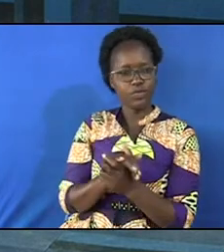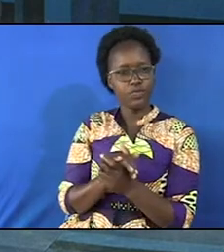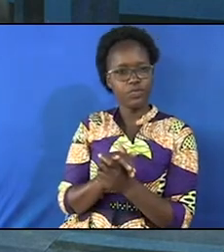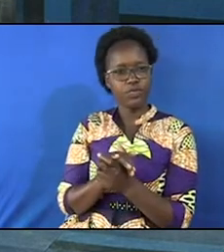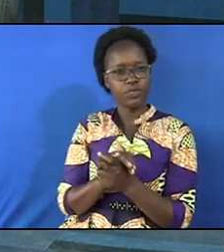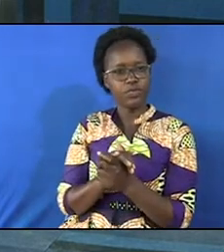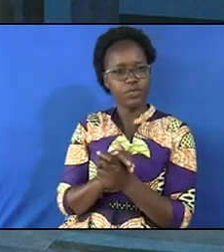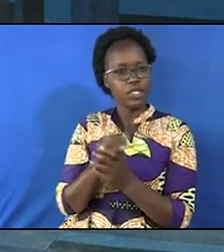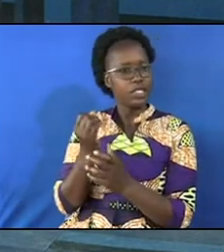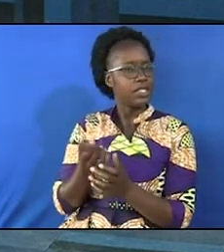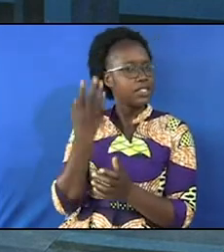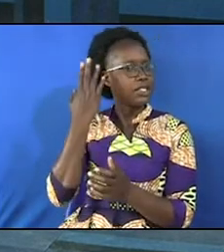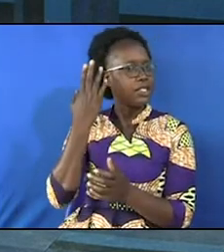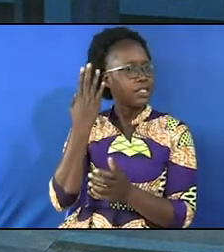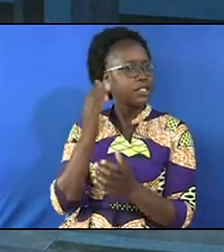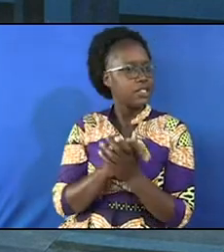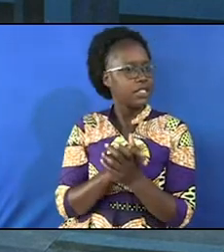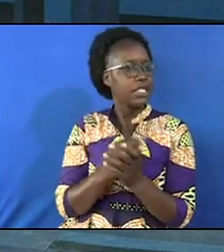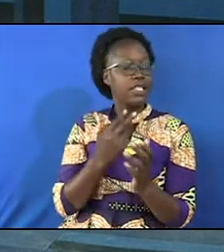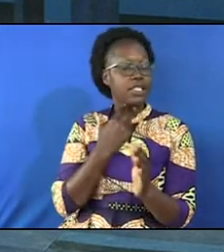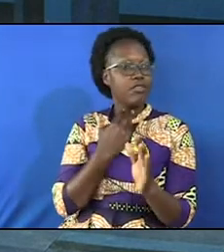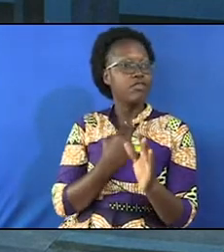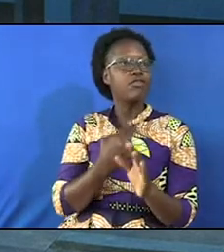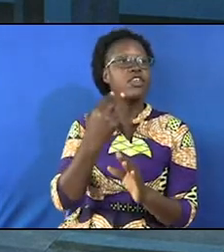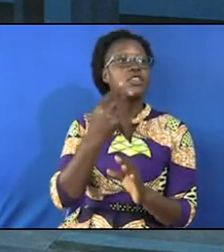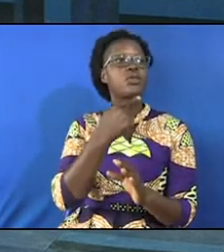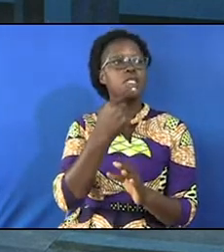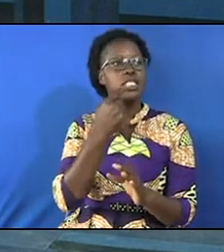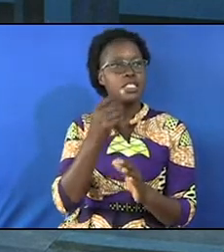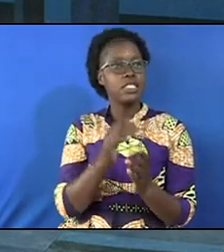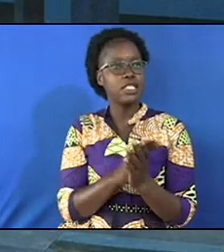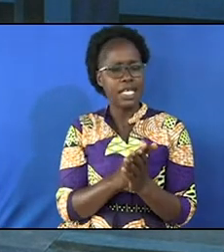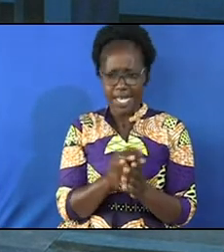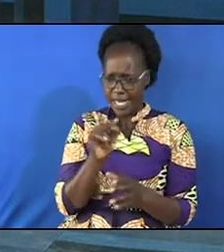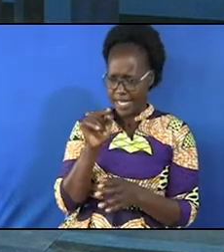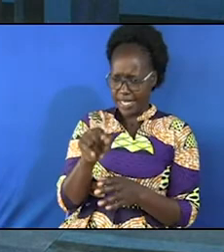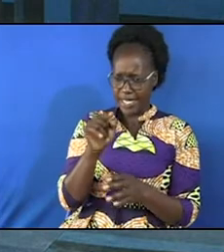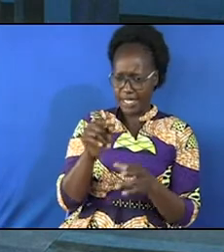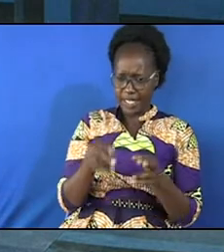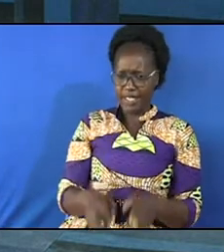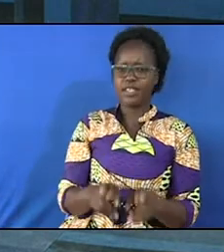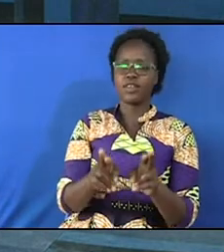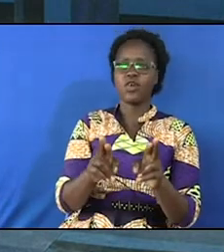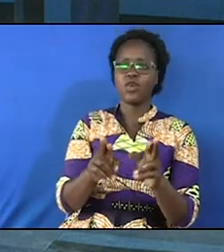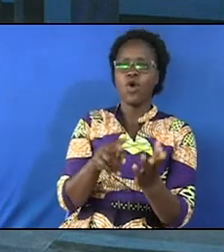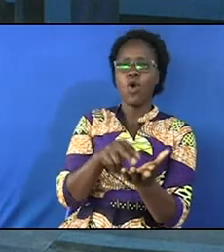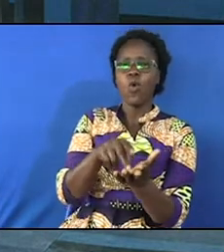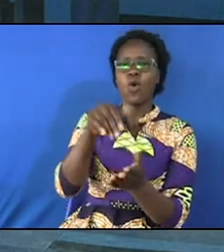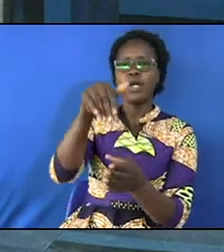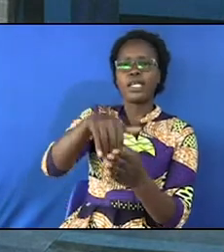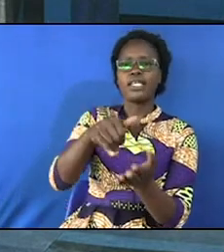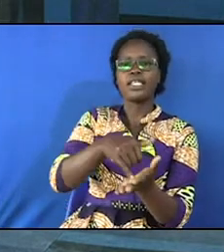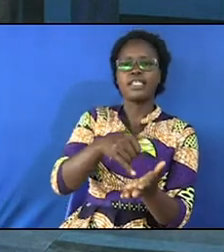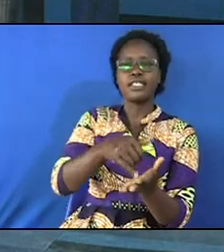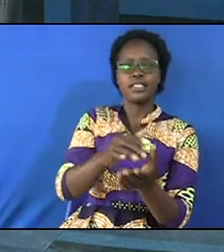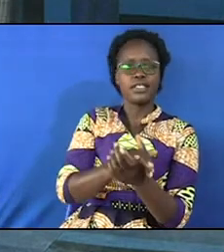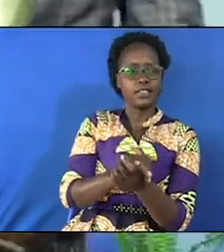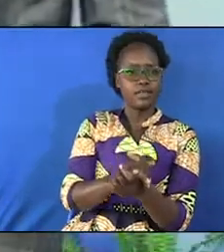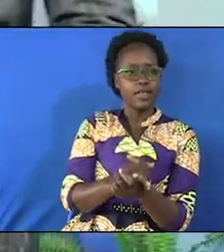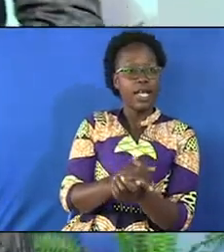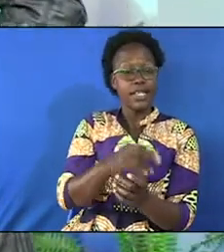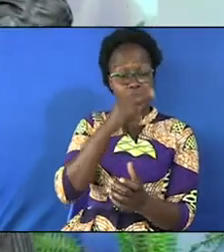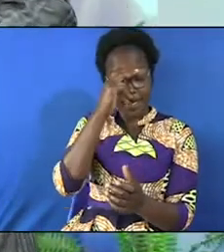are you with me the voice will say this is the road walking it now the Hebrew